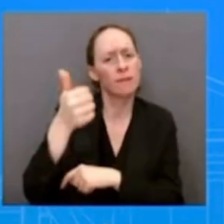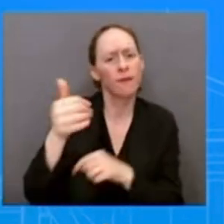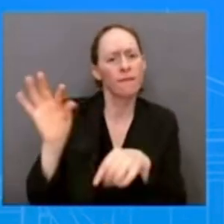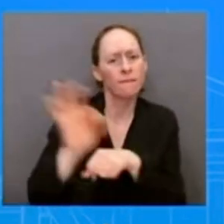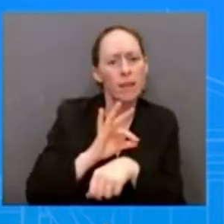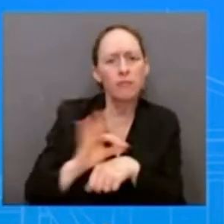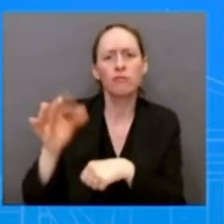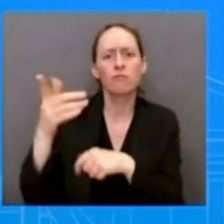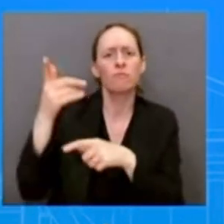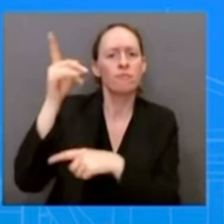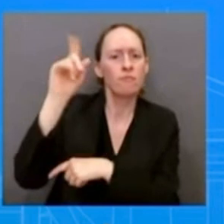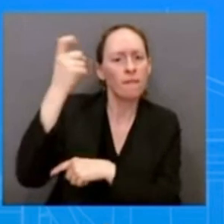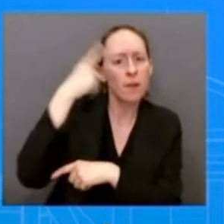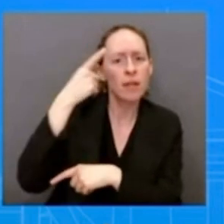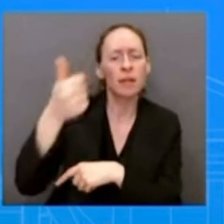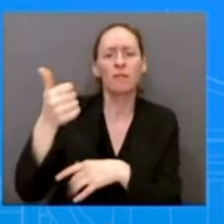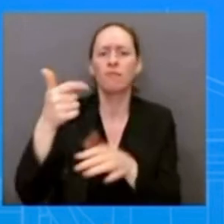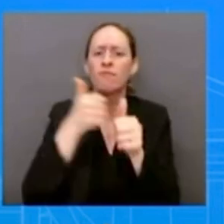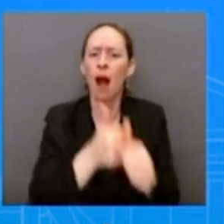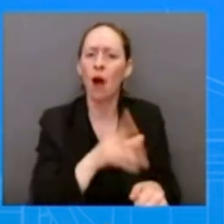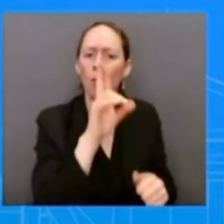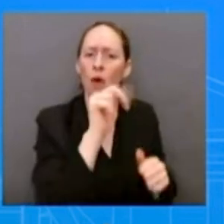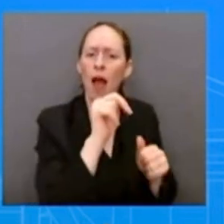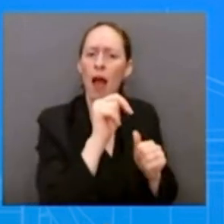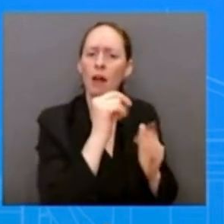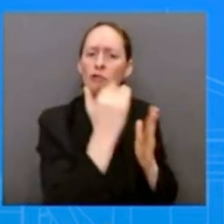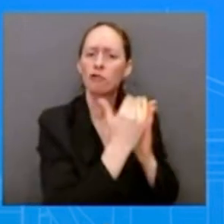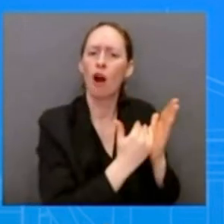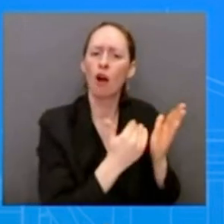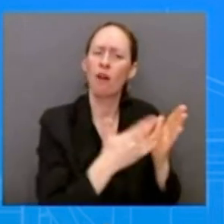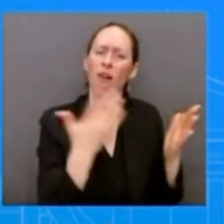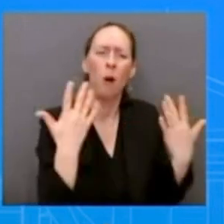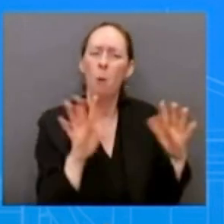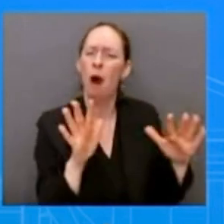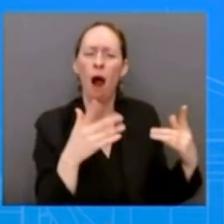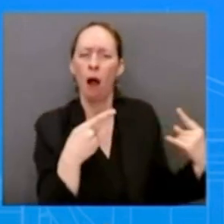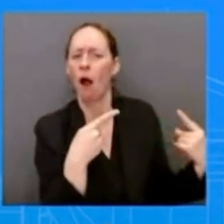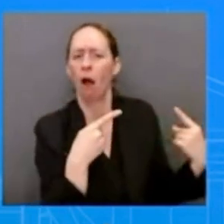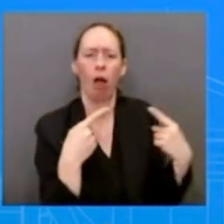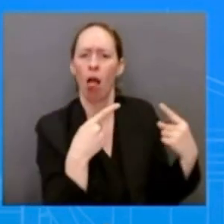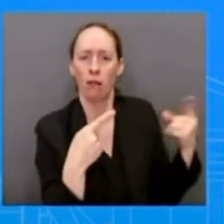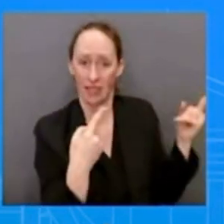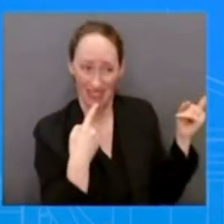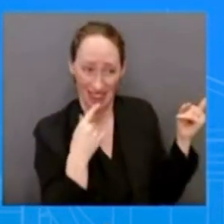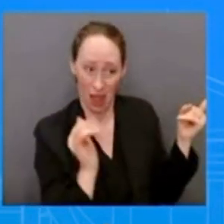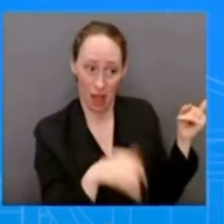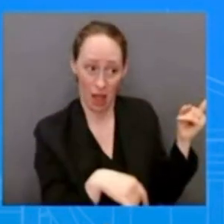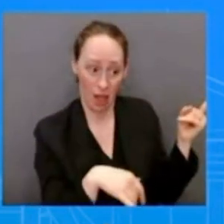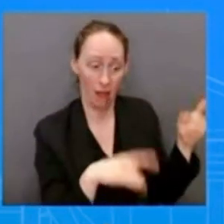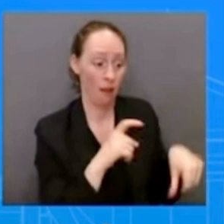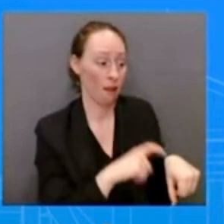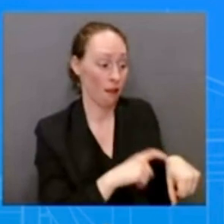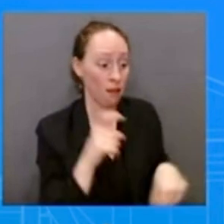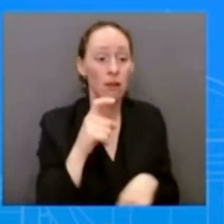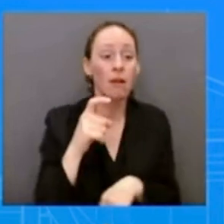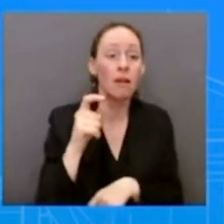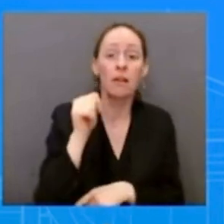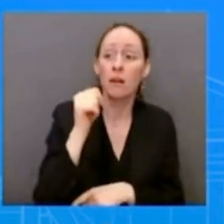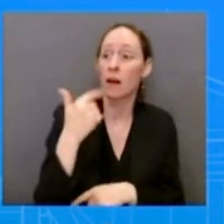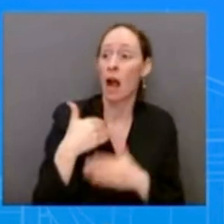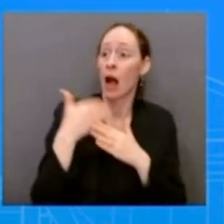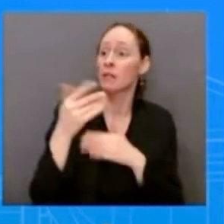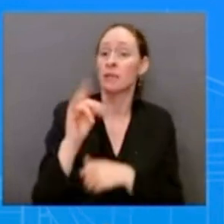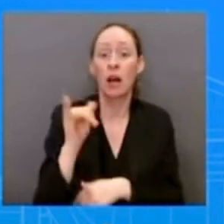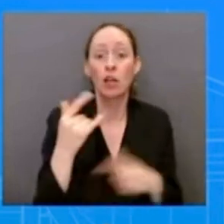uh vladimir putin's launching drones and cruise missiles into zaporizhia and dakiv and and as i noted you know